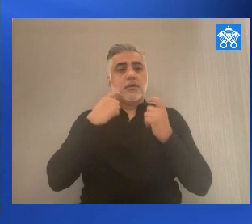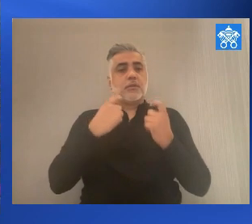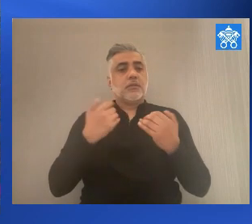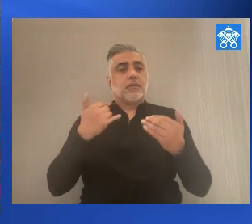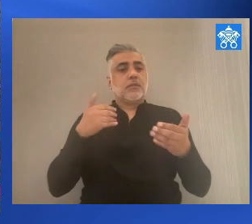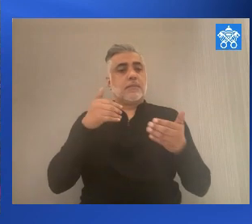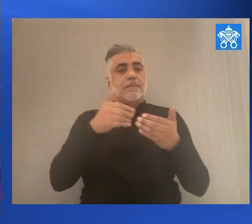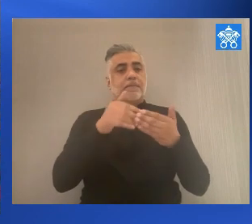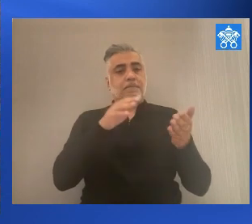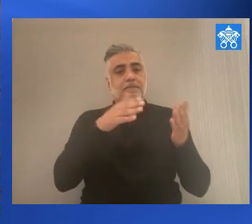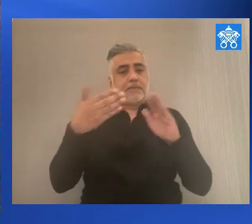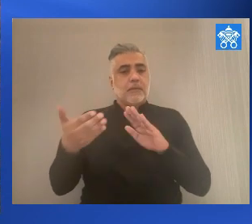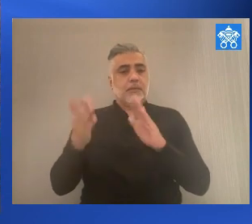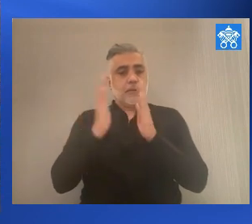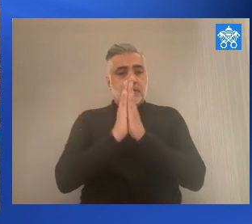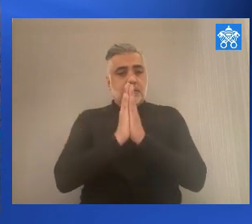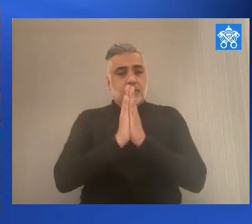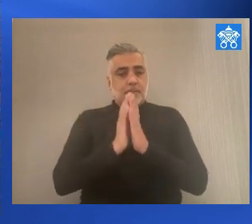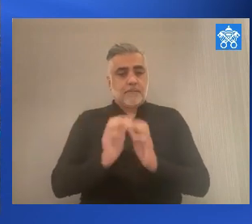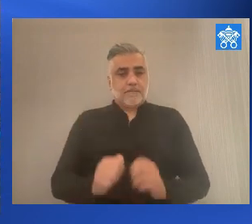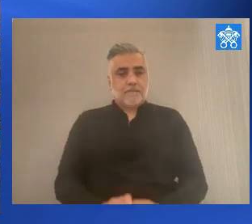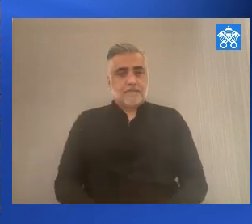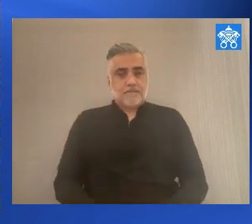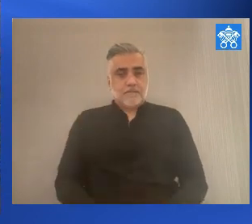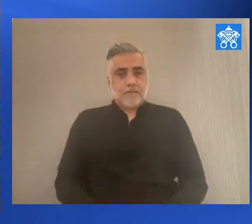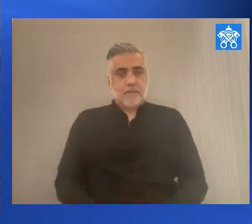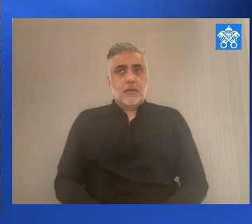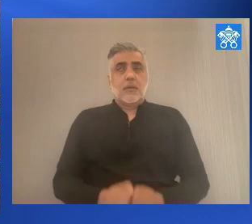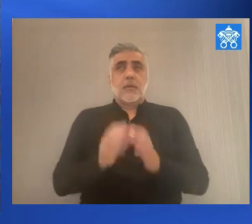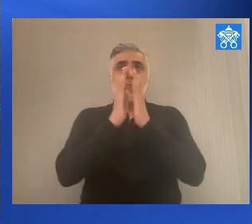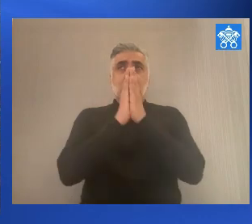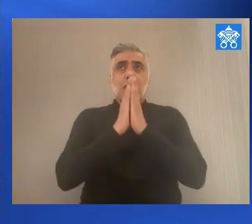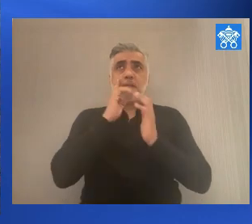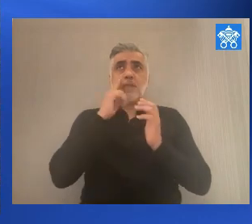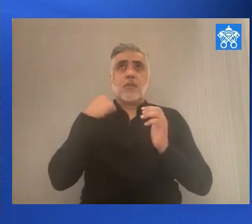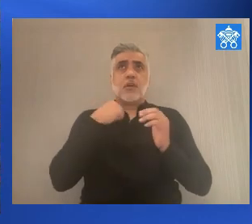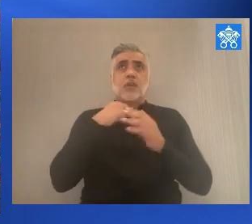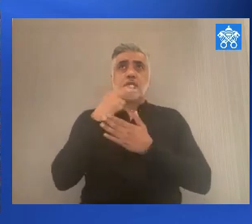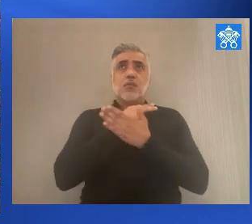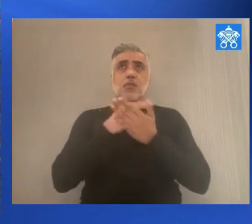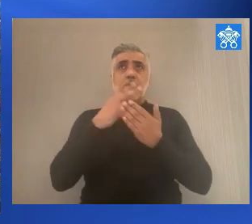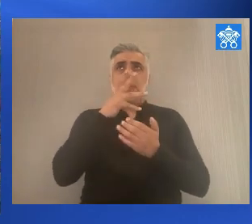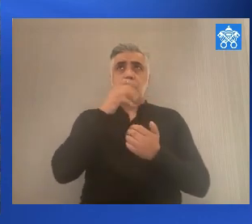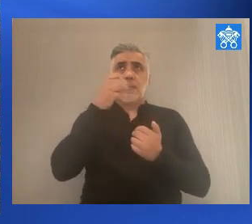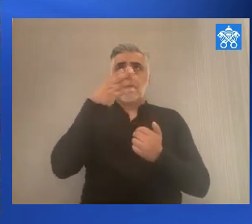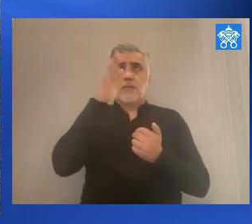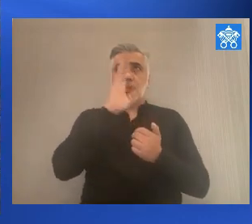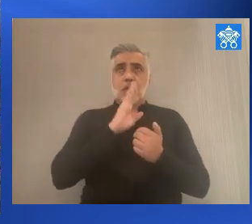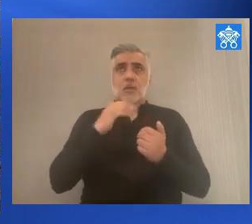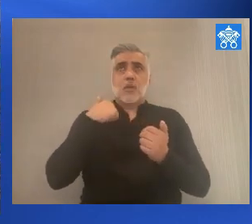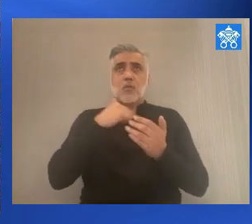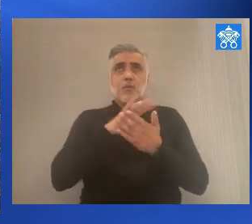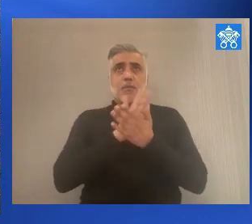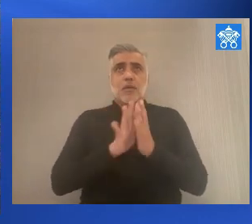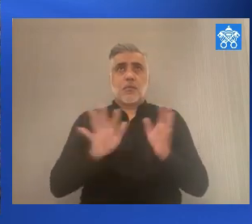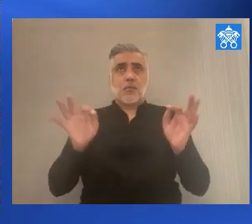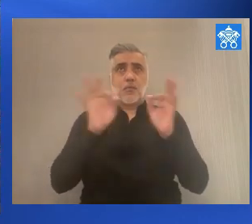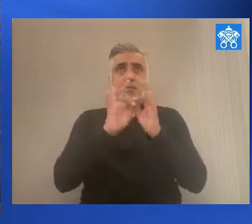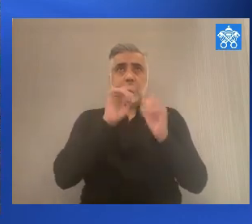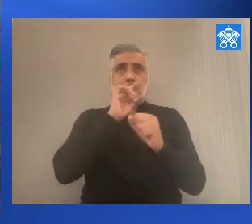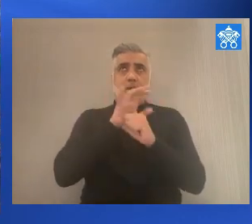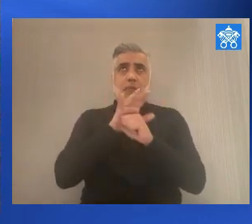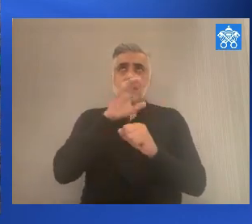nostre. Amen. Ora pro nobis, Santa Dei Genetrix. Udigne, ficiamo promissionibus Christi.